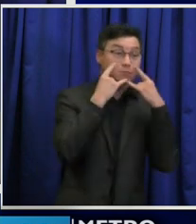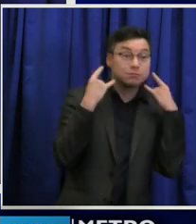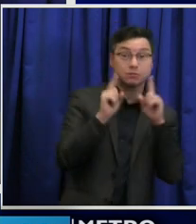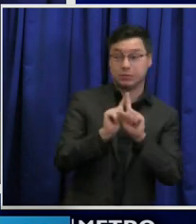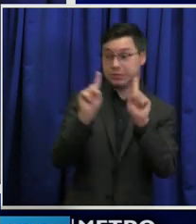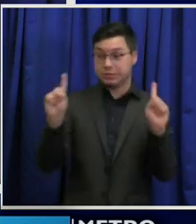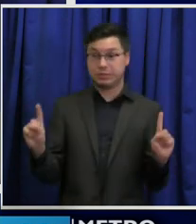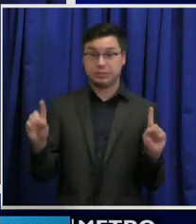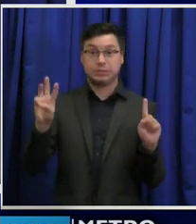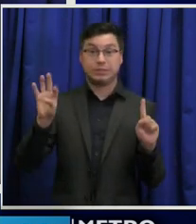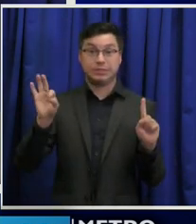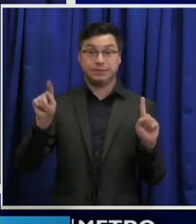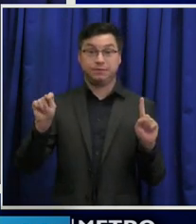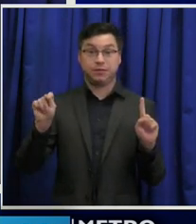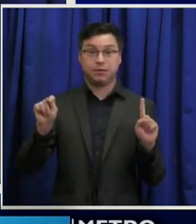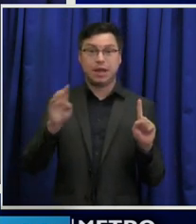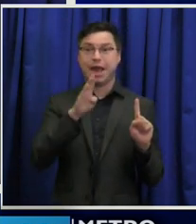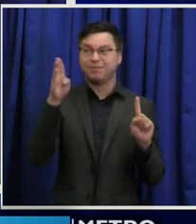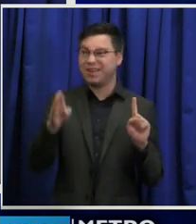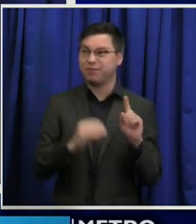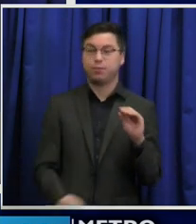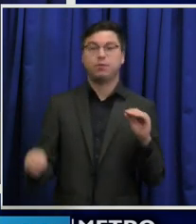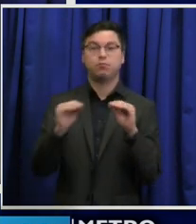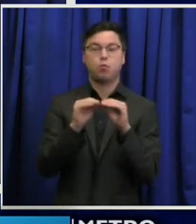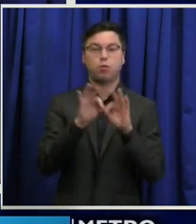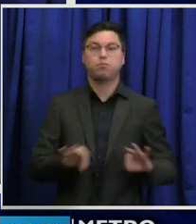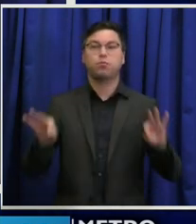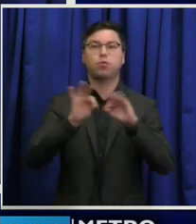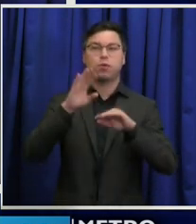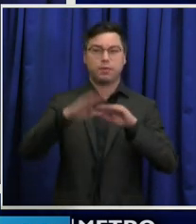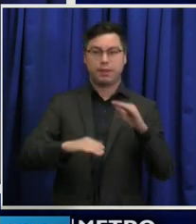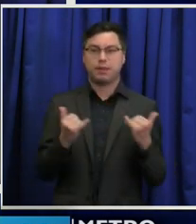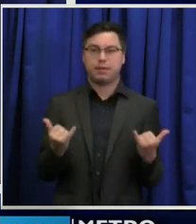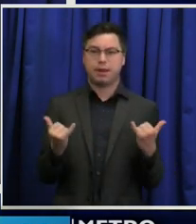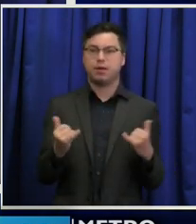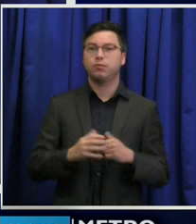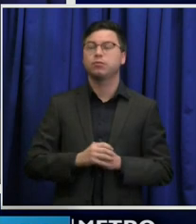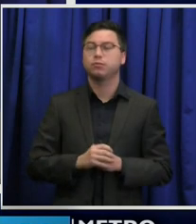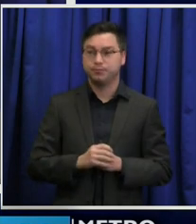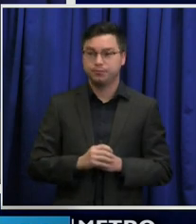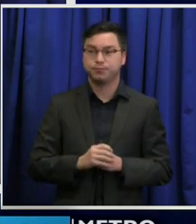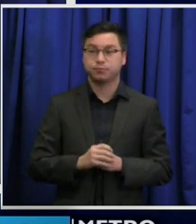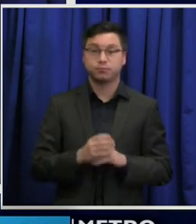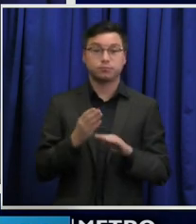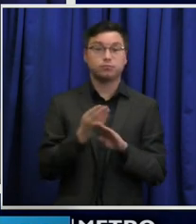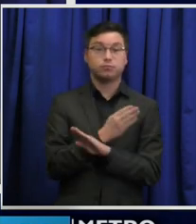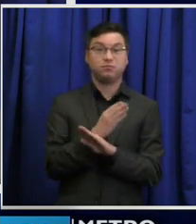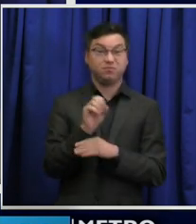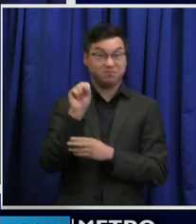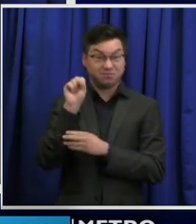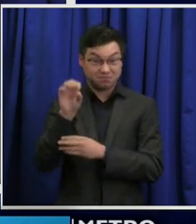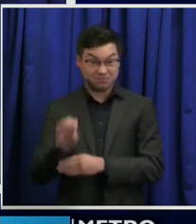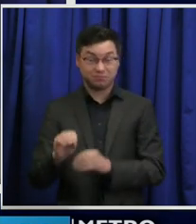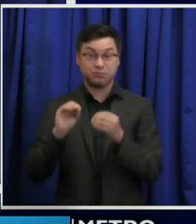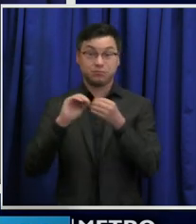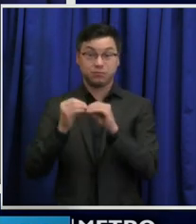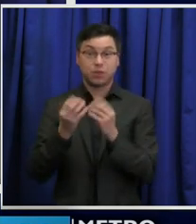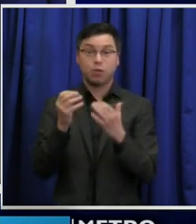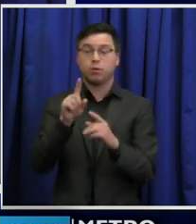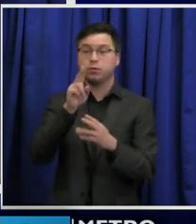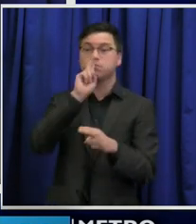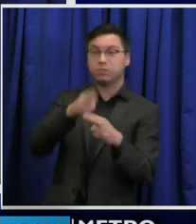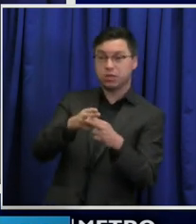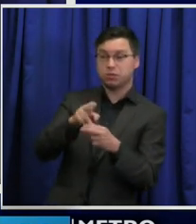have never been more important. Now, before diving into the numbers, I do want to mention Pfizer's